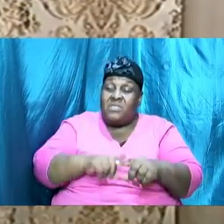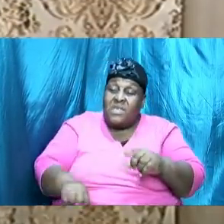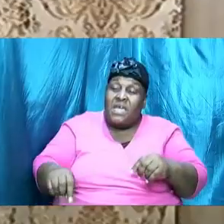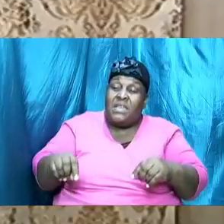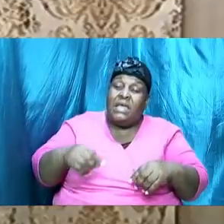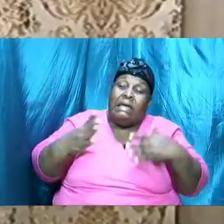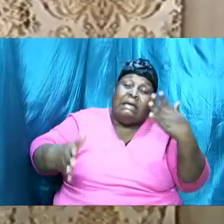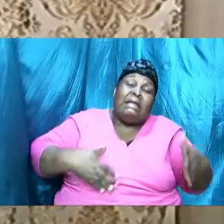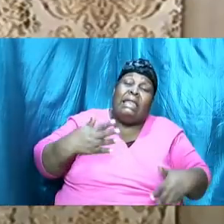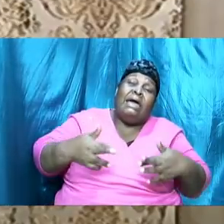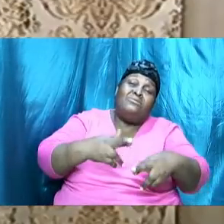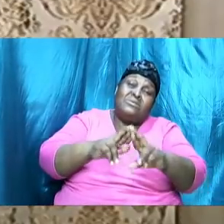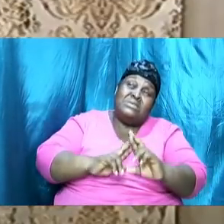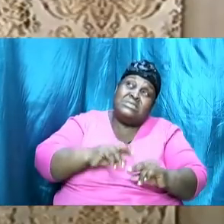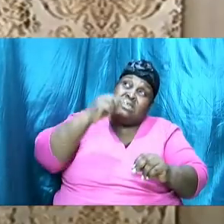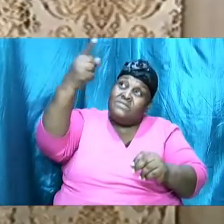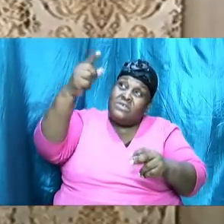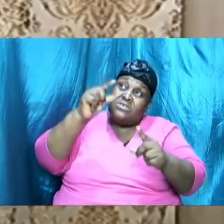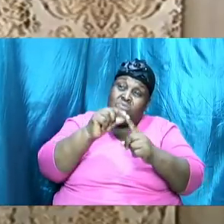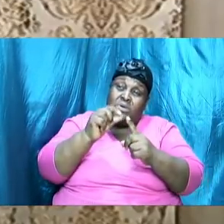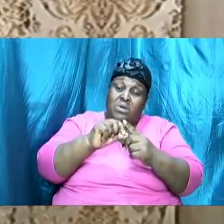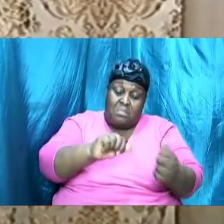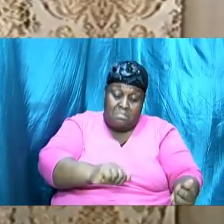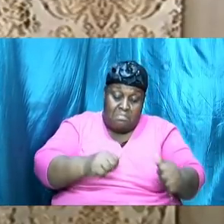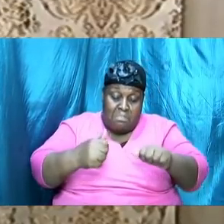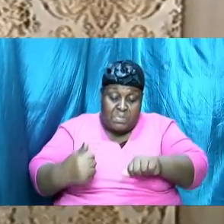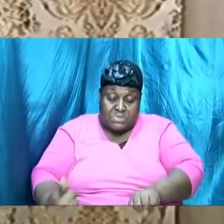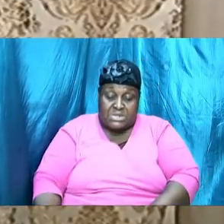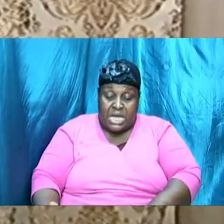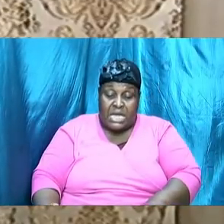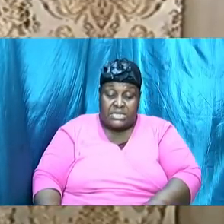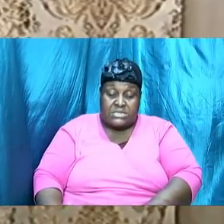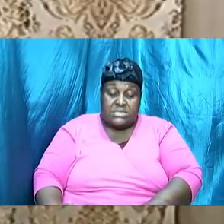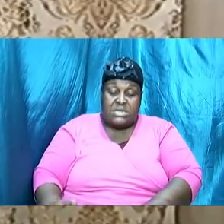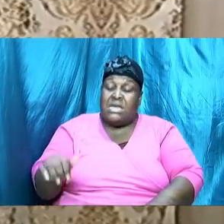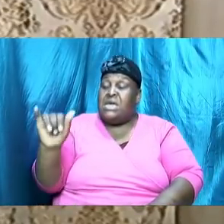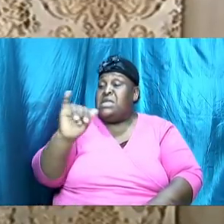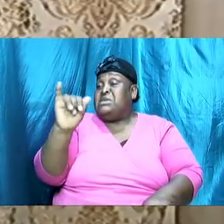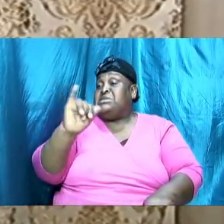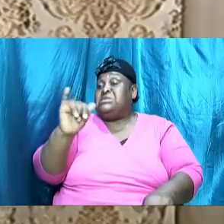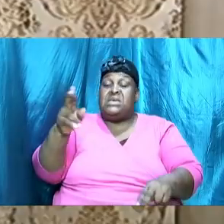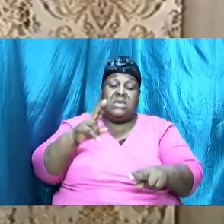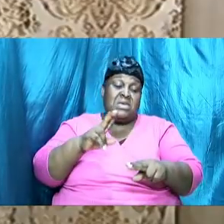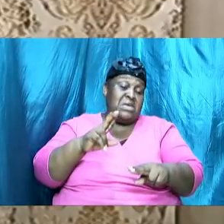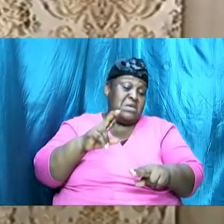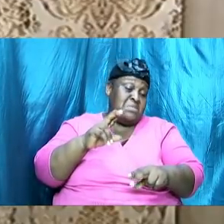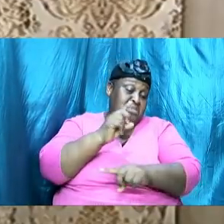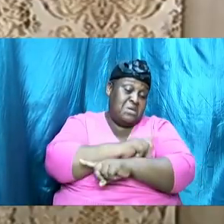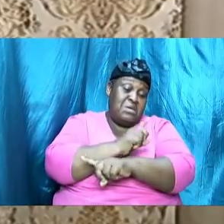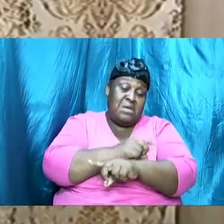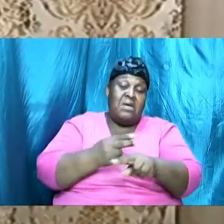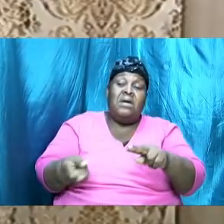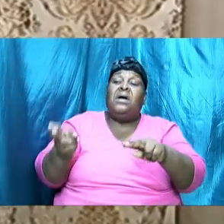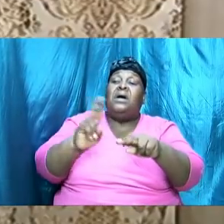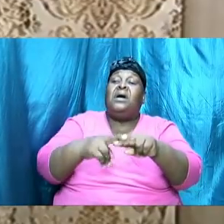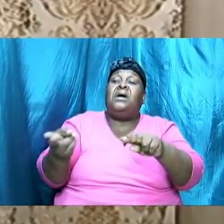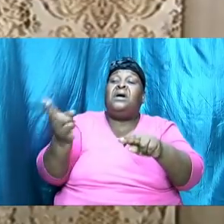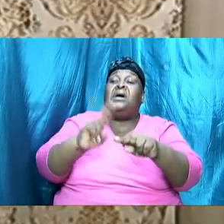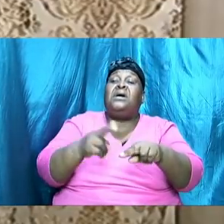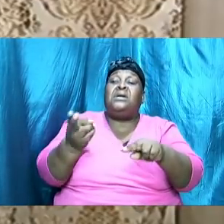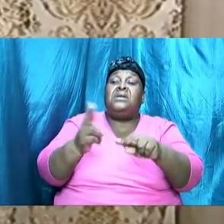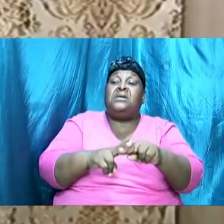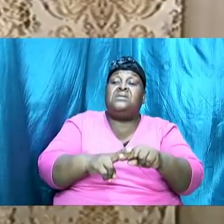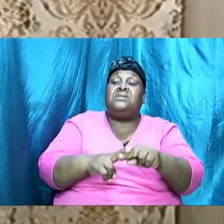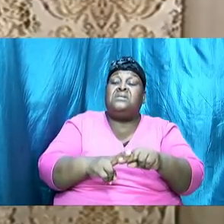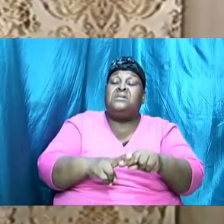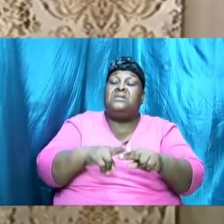gladly received his word were baptized and the same day they were added unto them about 3